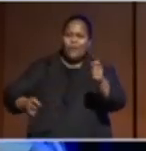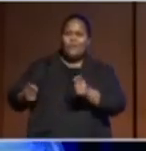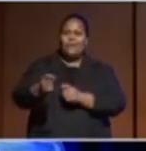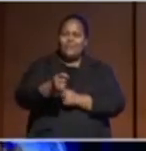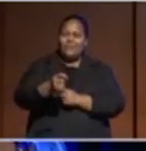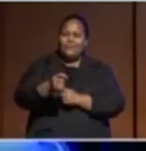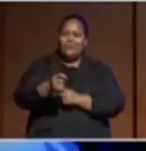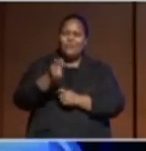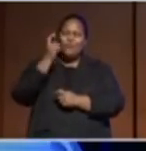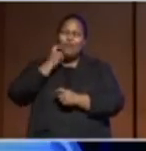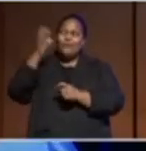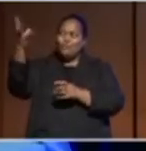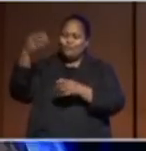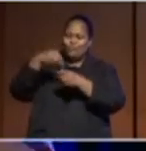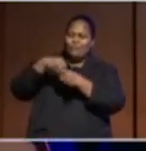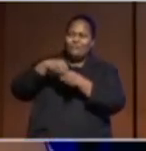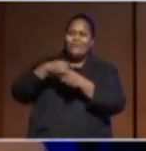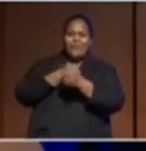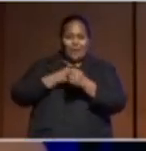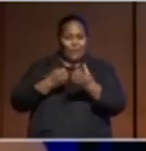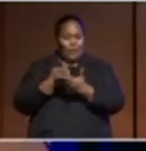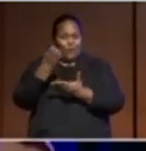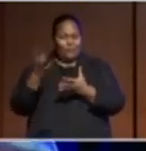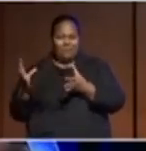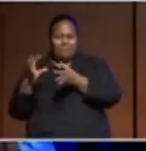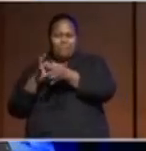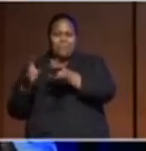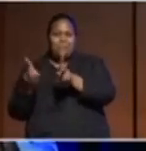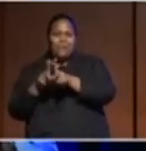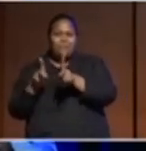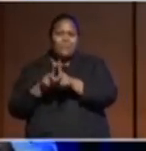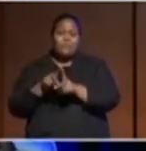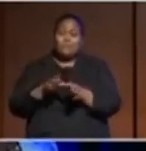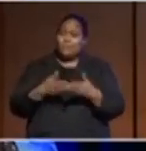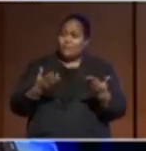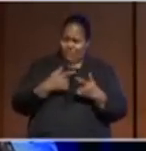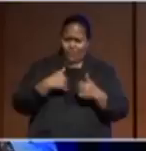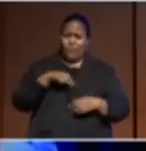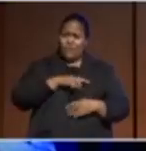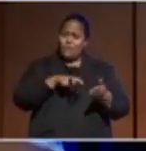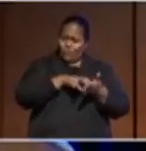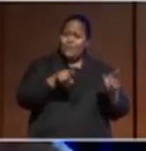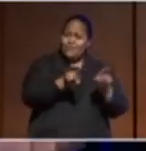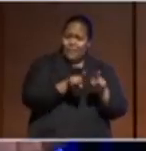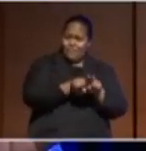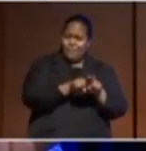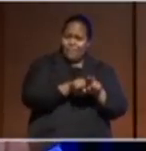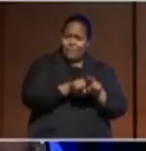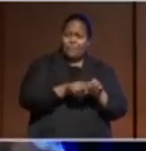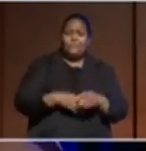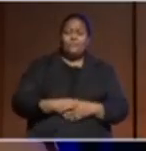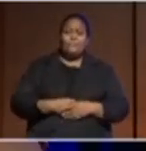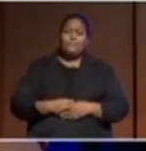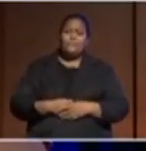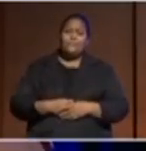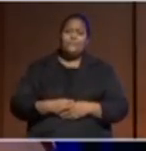our economies. And we've reached a level where we are now vulnerable to each other's actions because actions you take in one part of the world